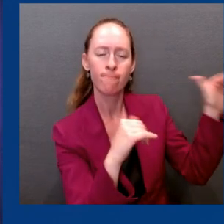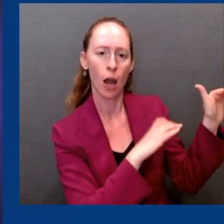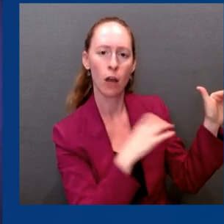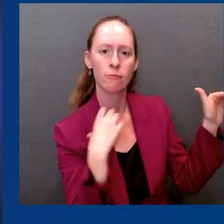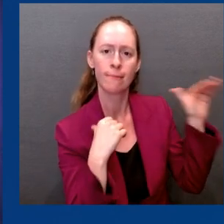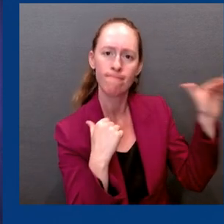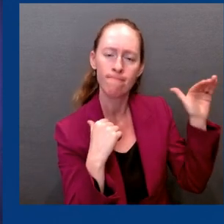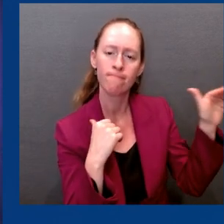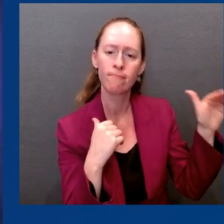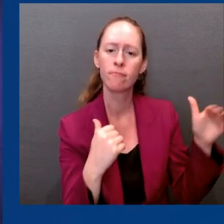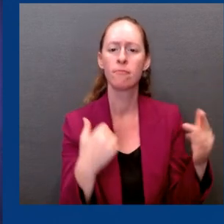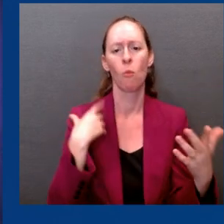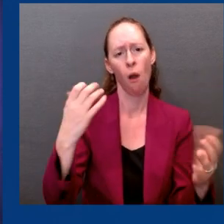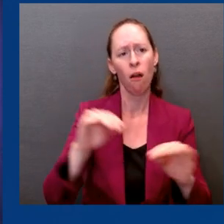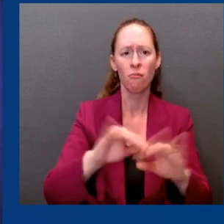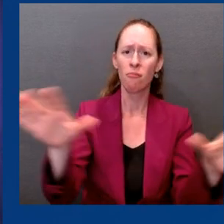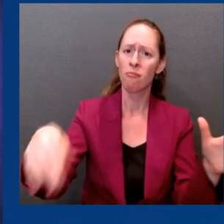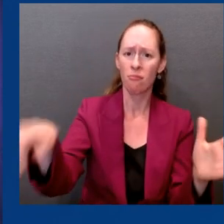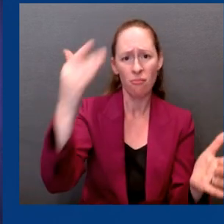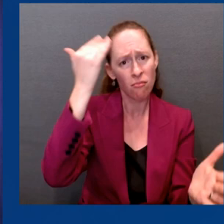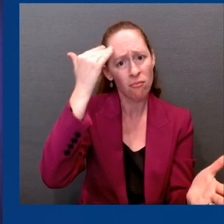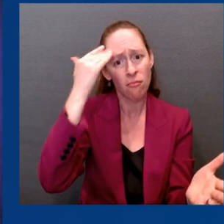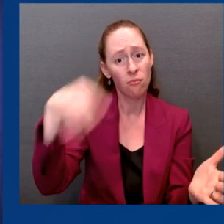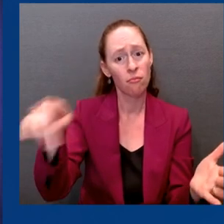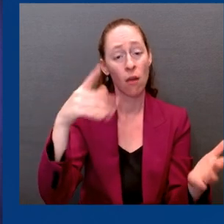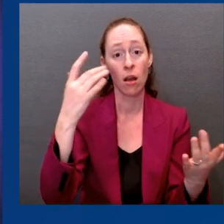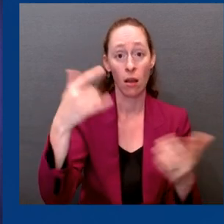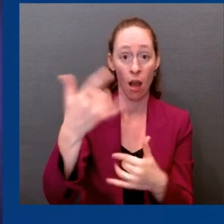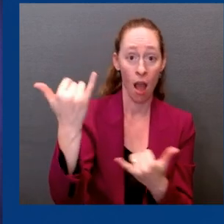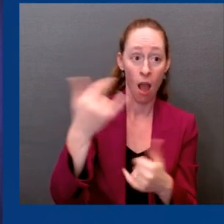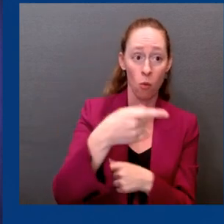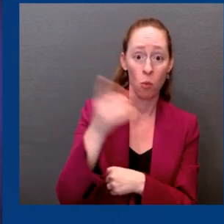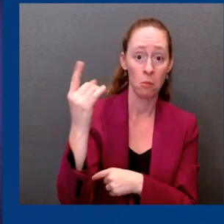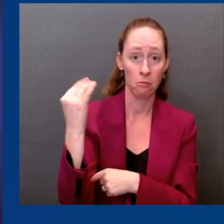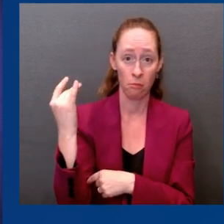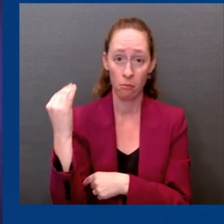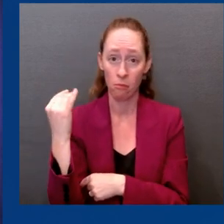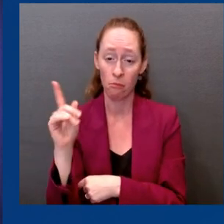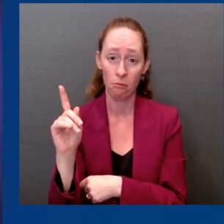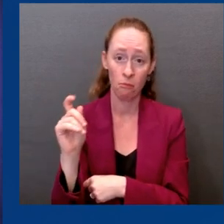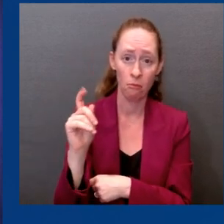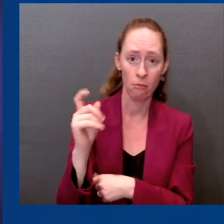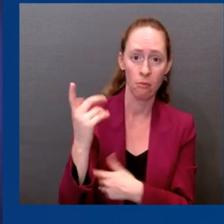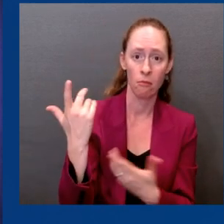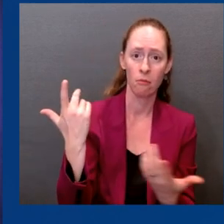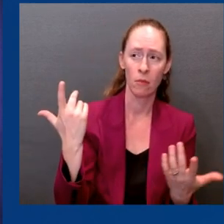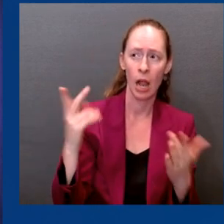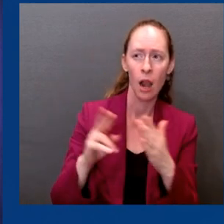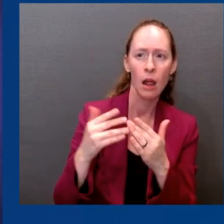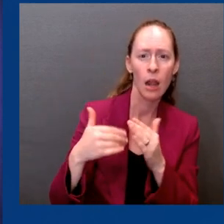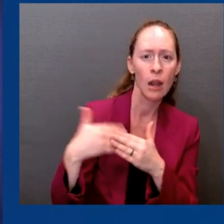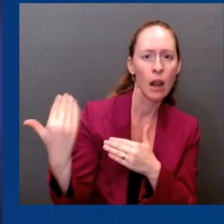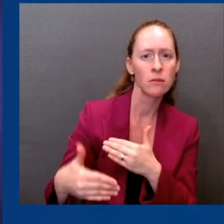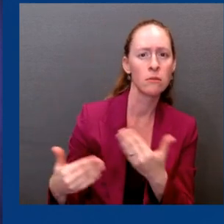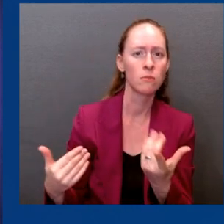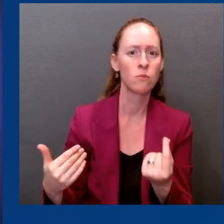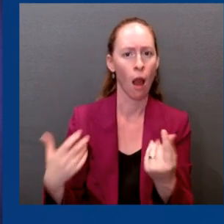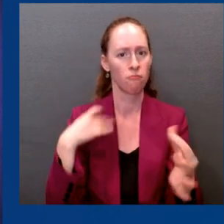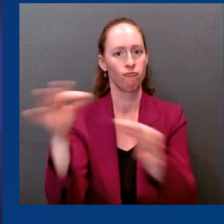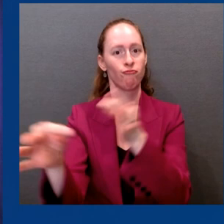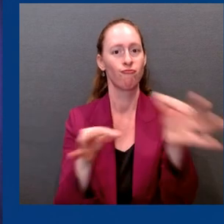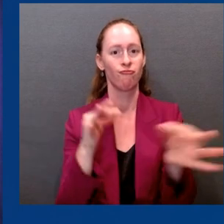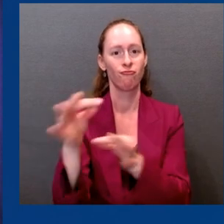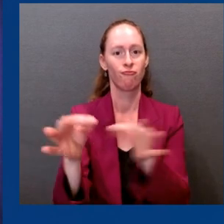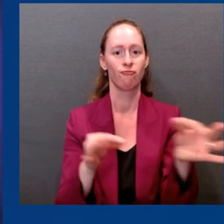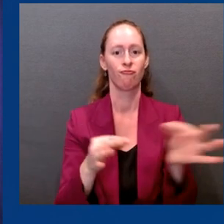corner to what comes next. And with the help of Congress and the resources that they've provided in the past and hopefully will continue, we'll be able to tell Americans,